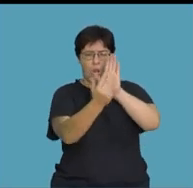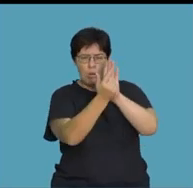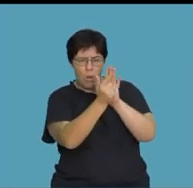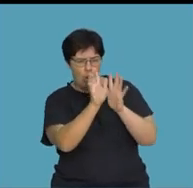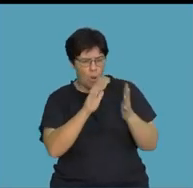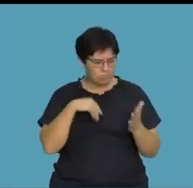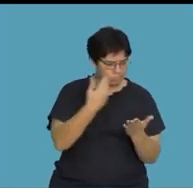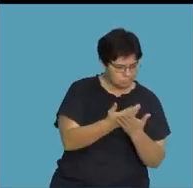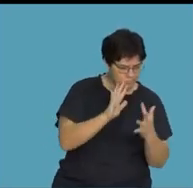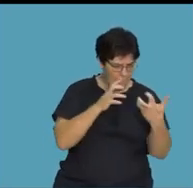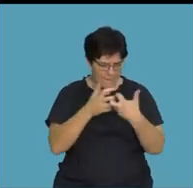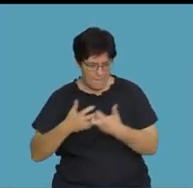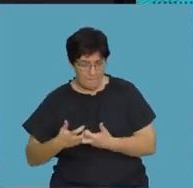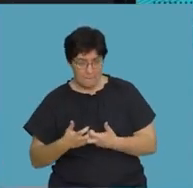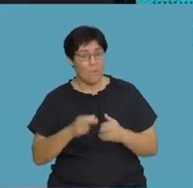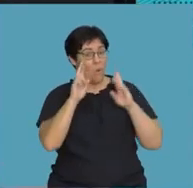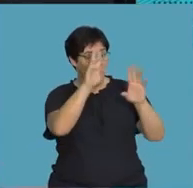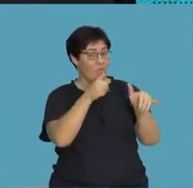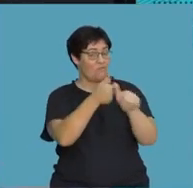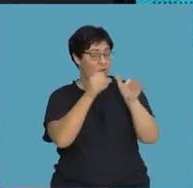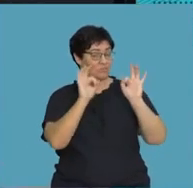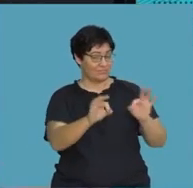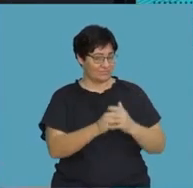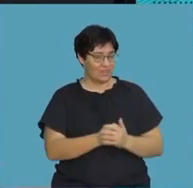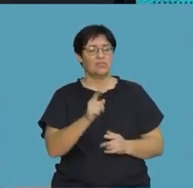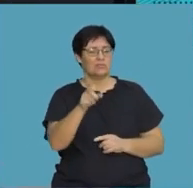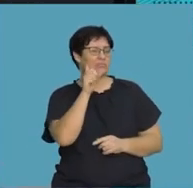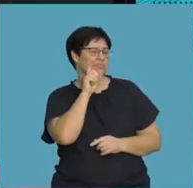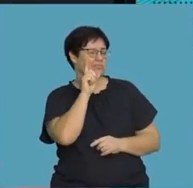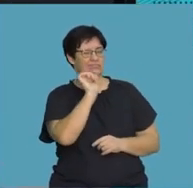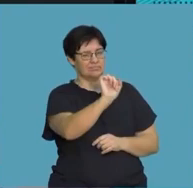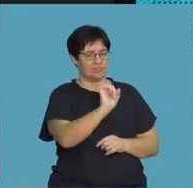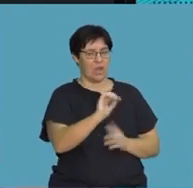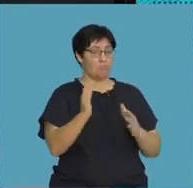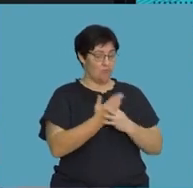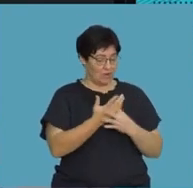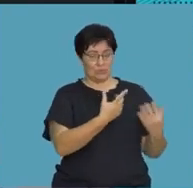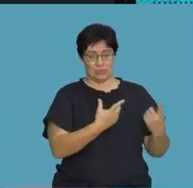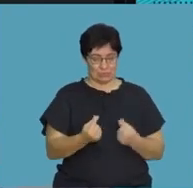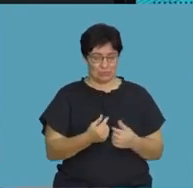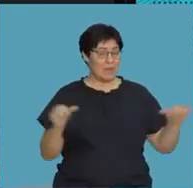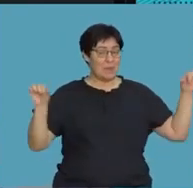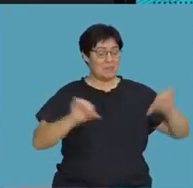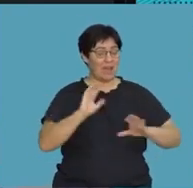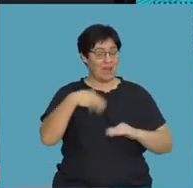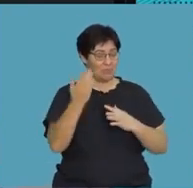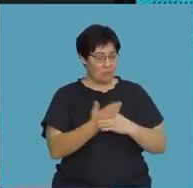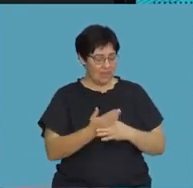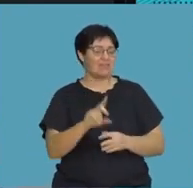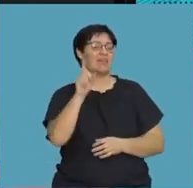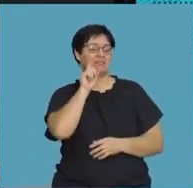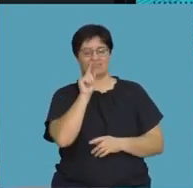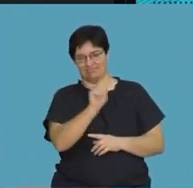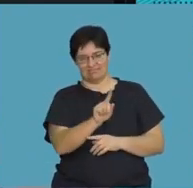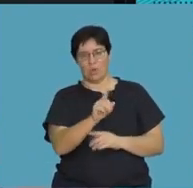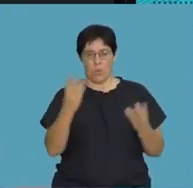the laws that we've done so far. hope you've been following me. So, this is just the test I'm giving you. But, as soon as we are back, I will quickly